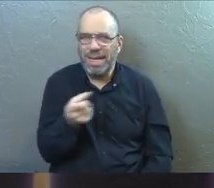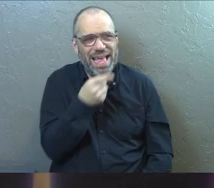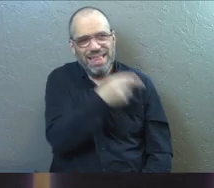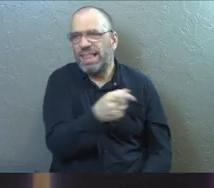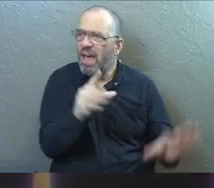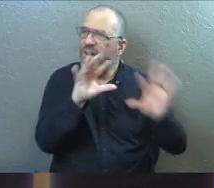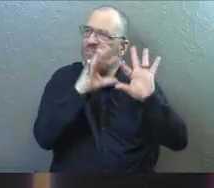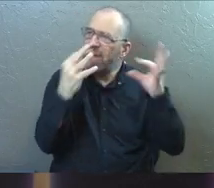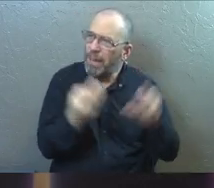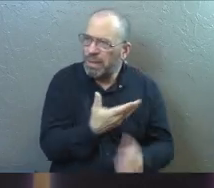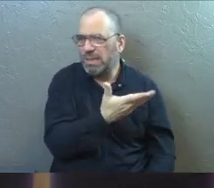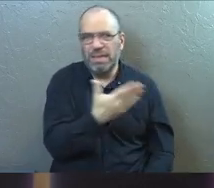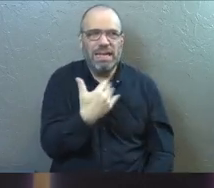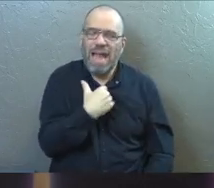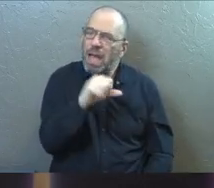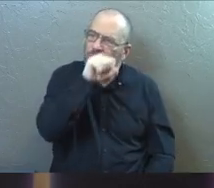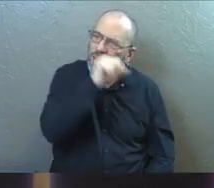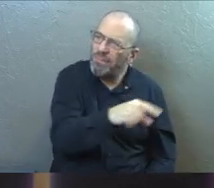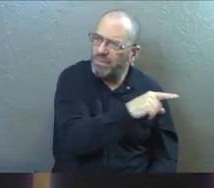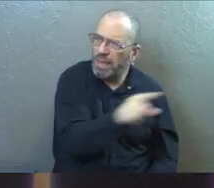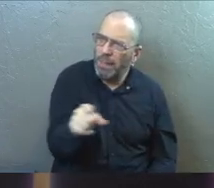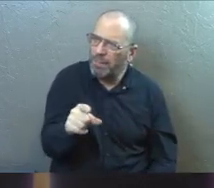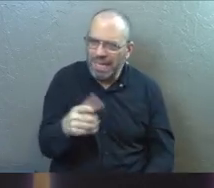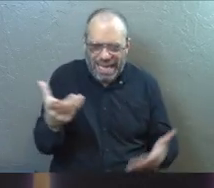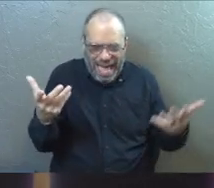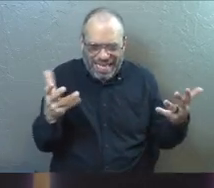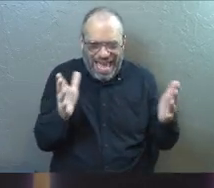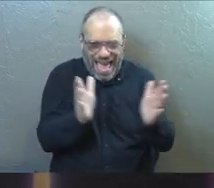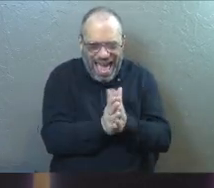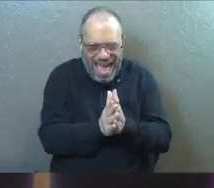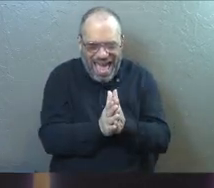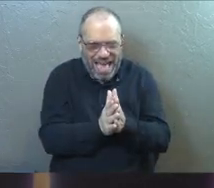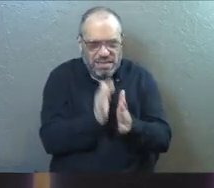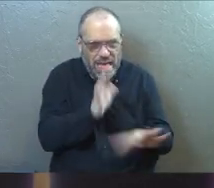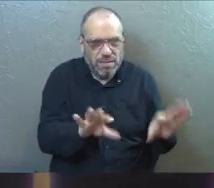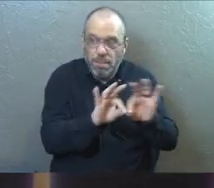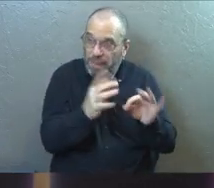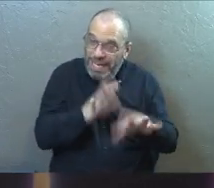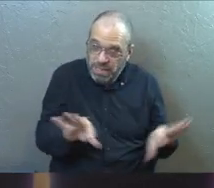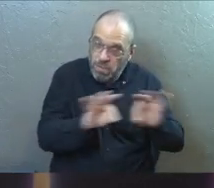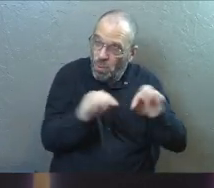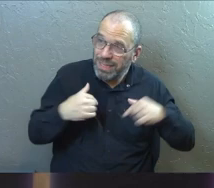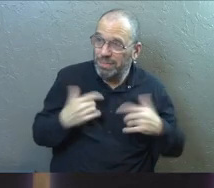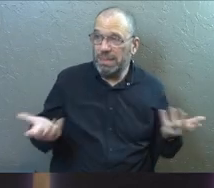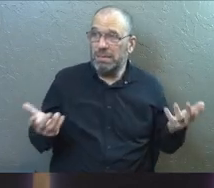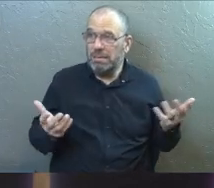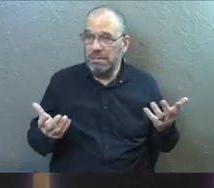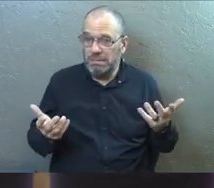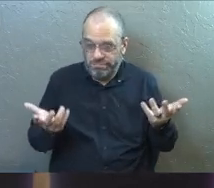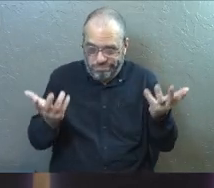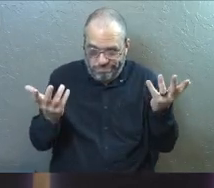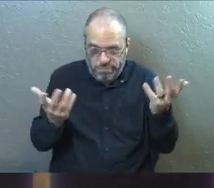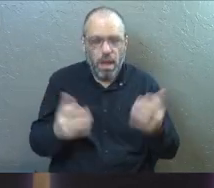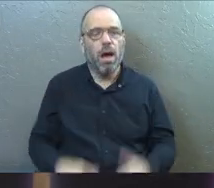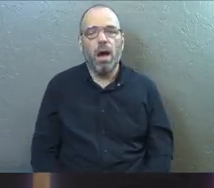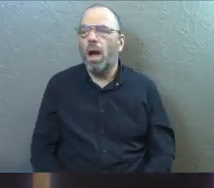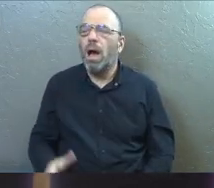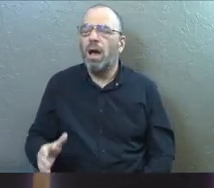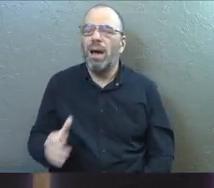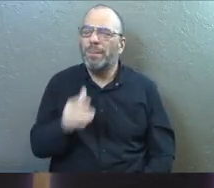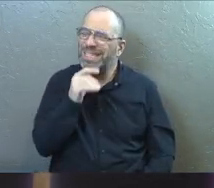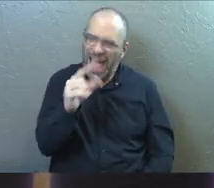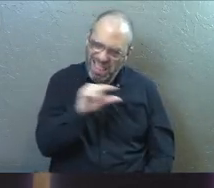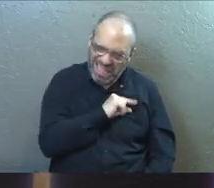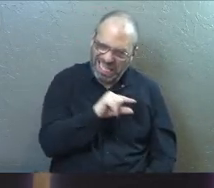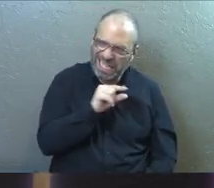because they're family and I love them so I can't act like it doesn't matter because it does he's like but not